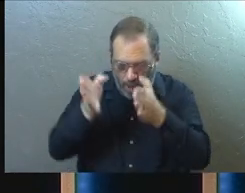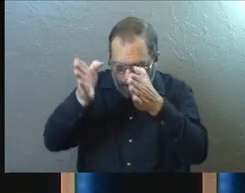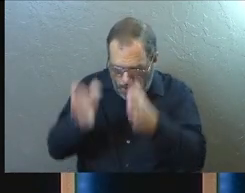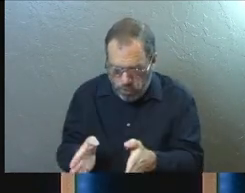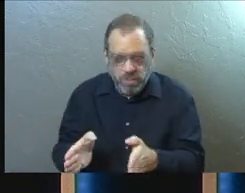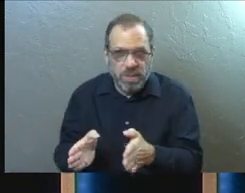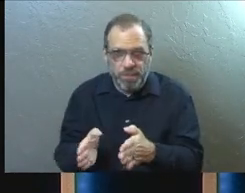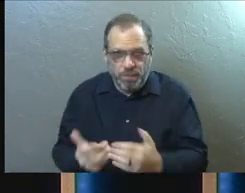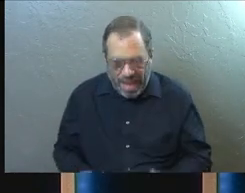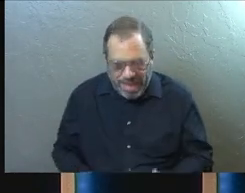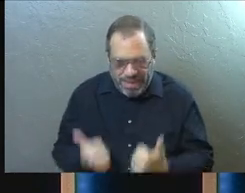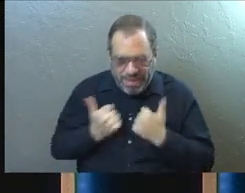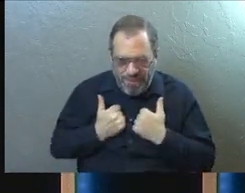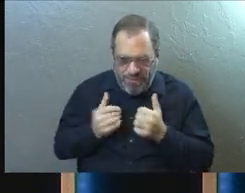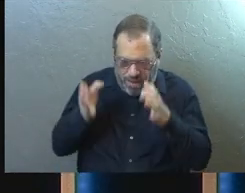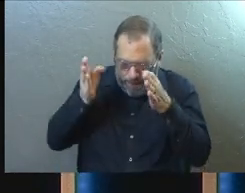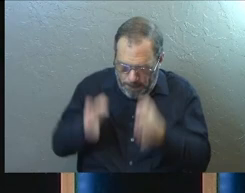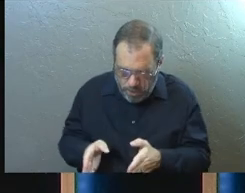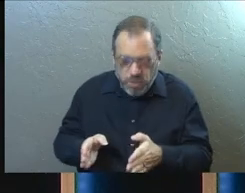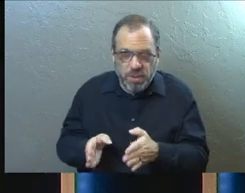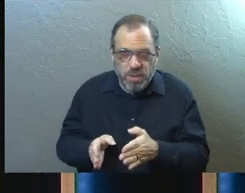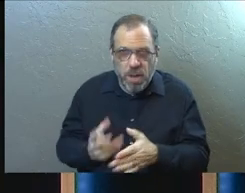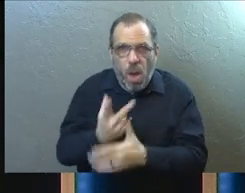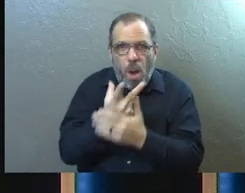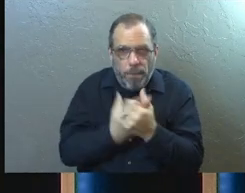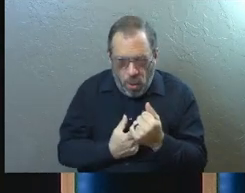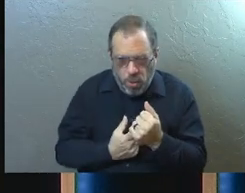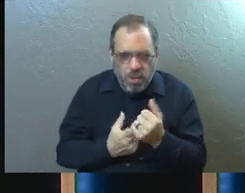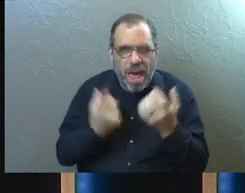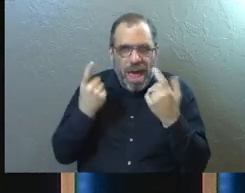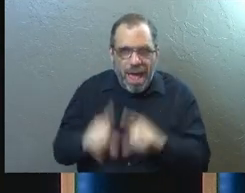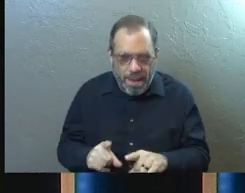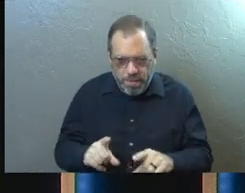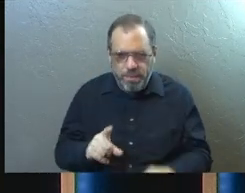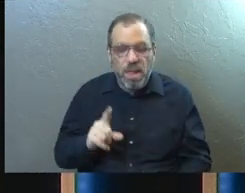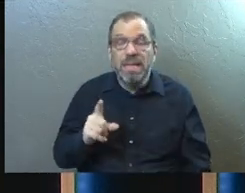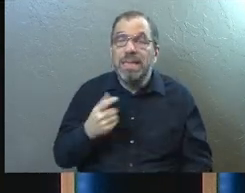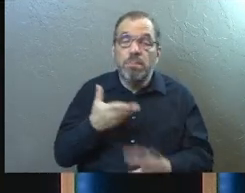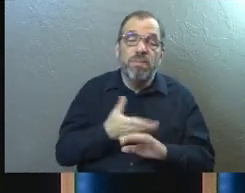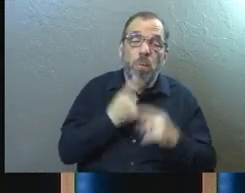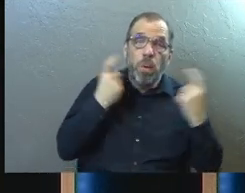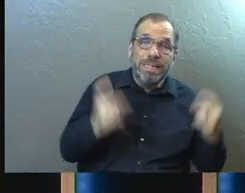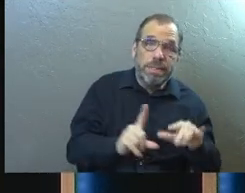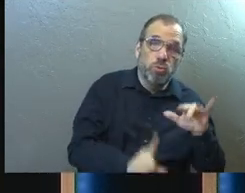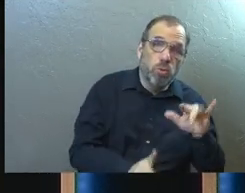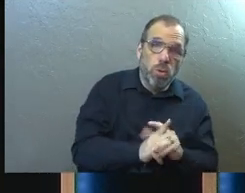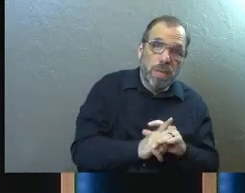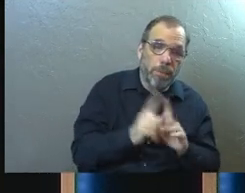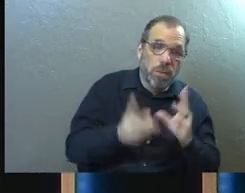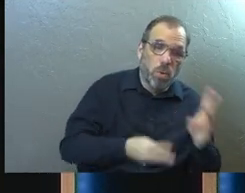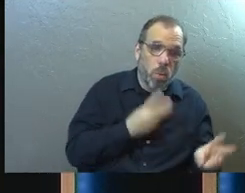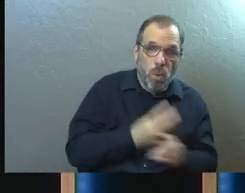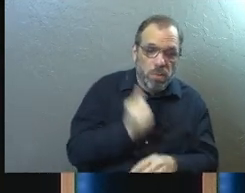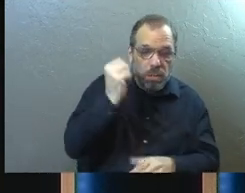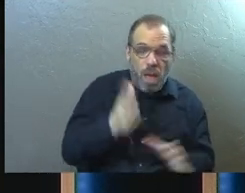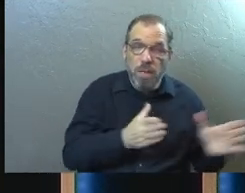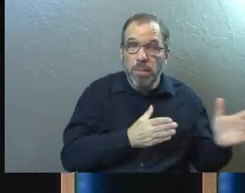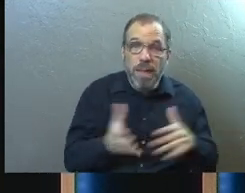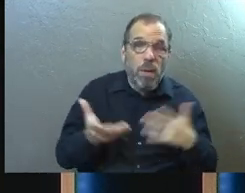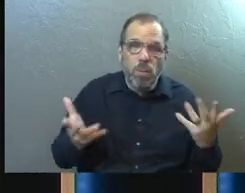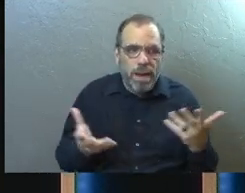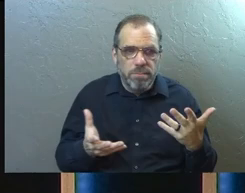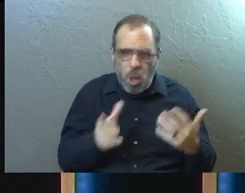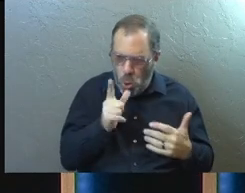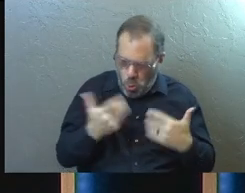person, a living person is when both things happen. This is before sin has entered the picture. Always God's design